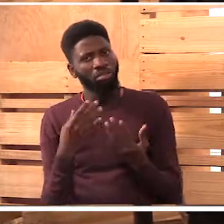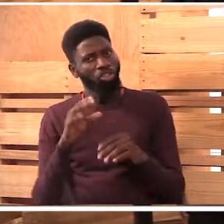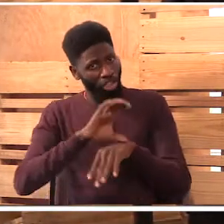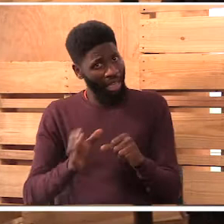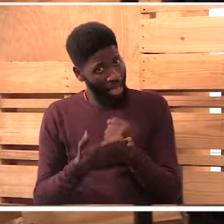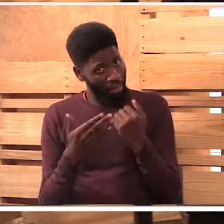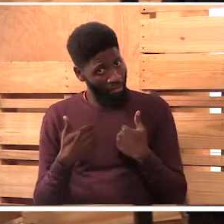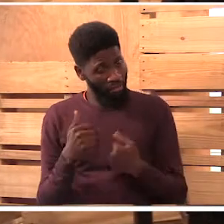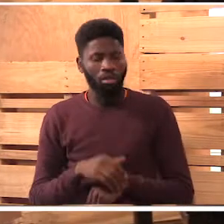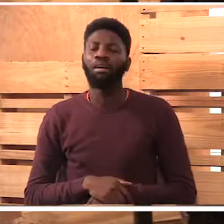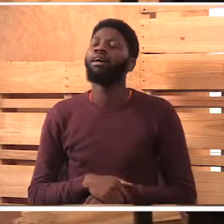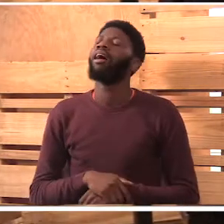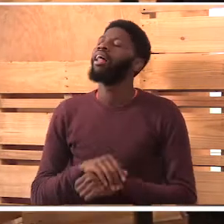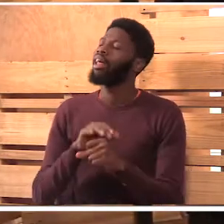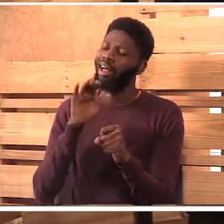Kabisa sana.